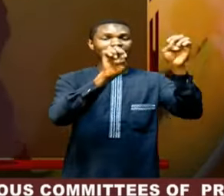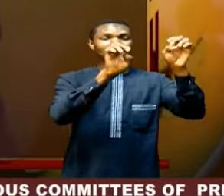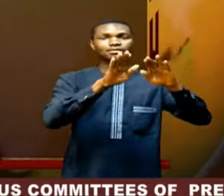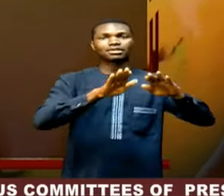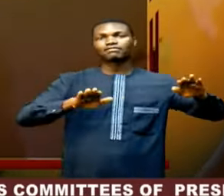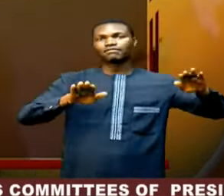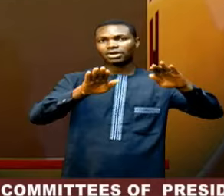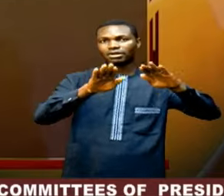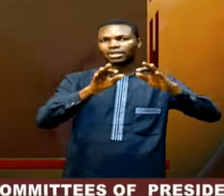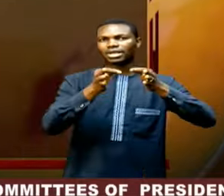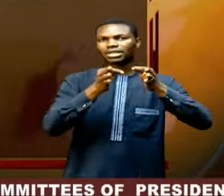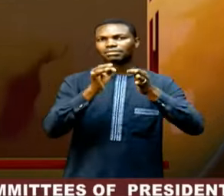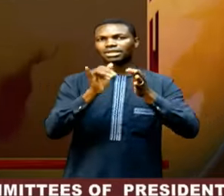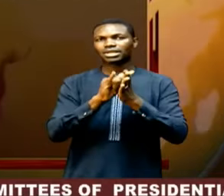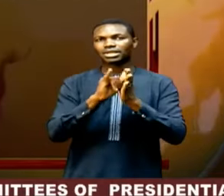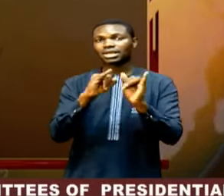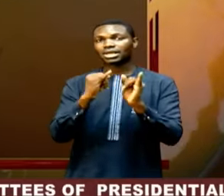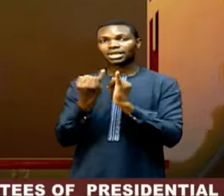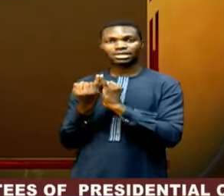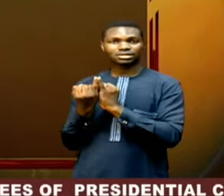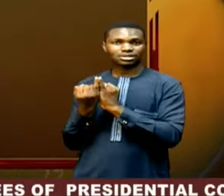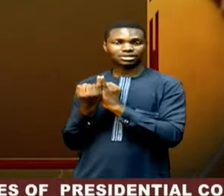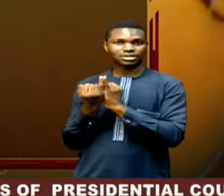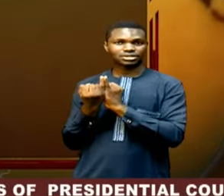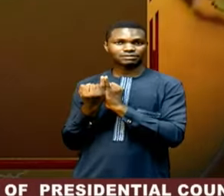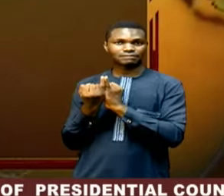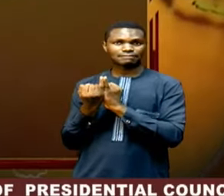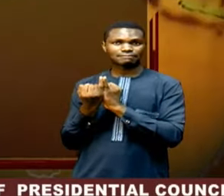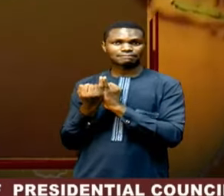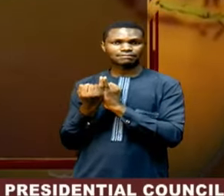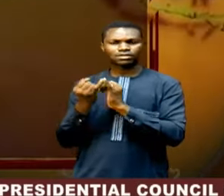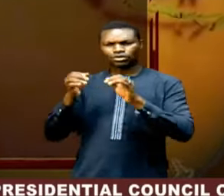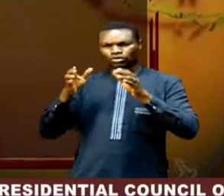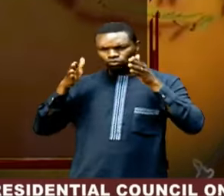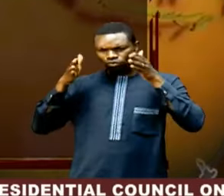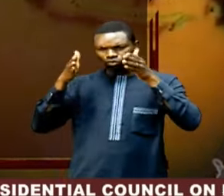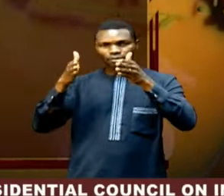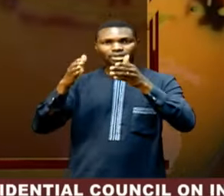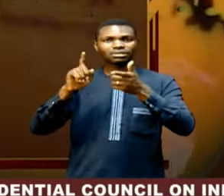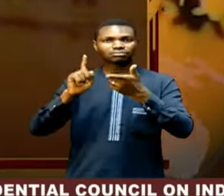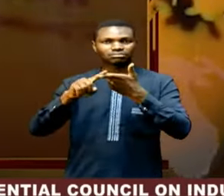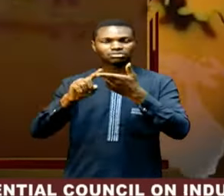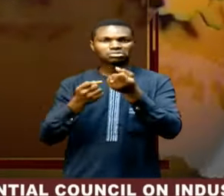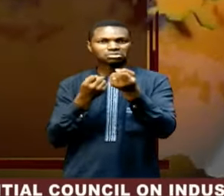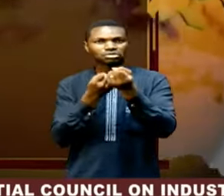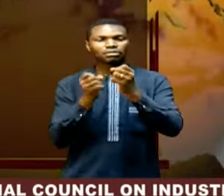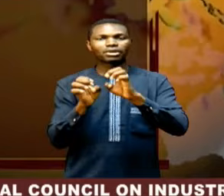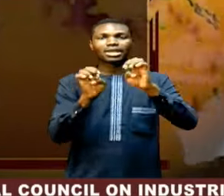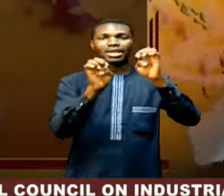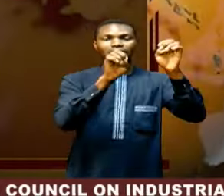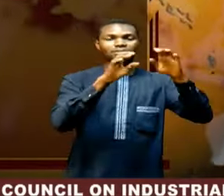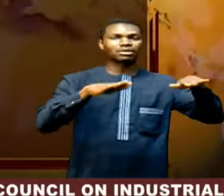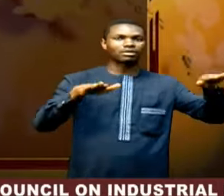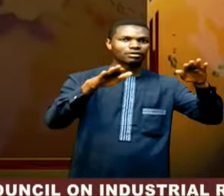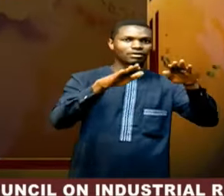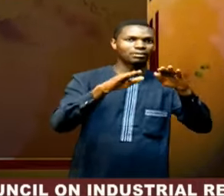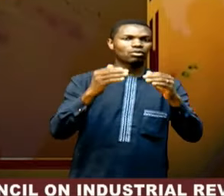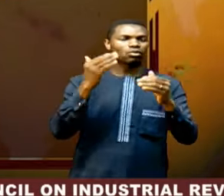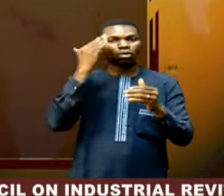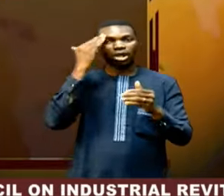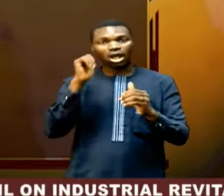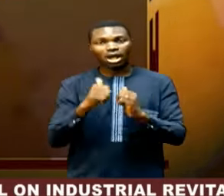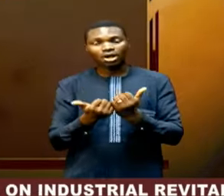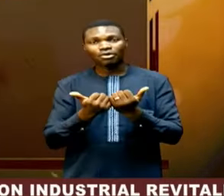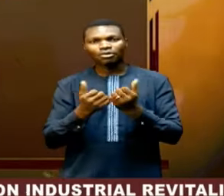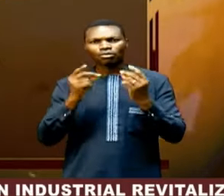that the Quarantine is committed to enhancing the export environment by expediting inspection